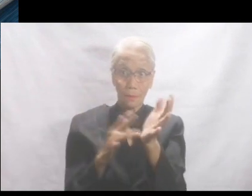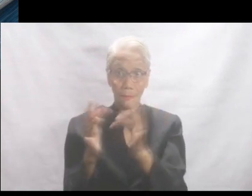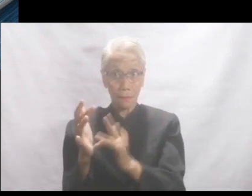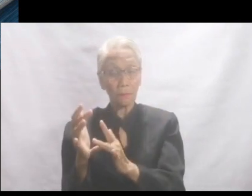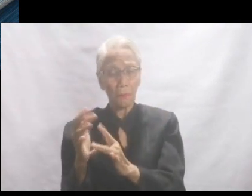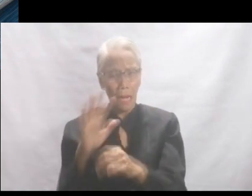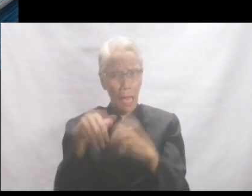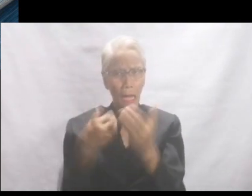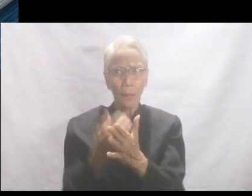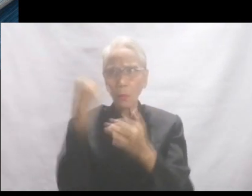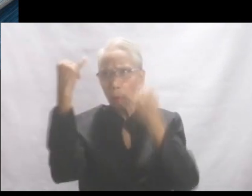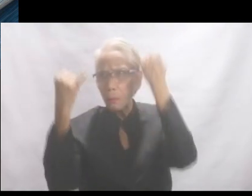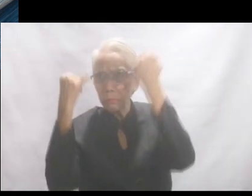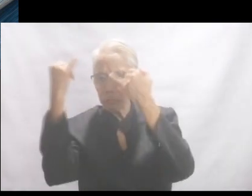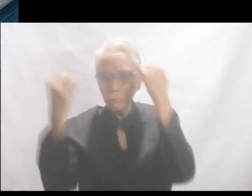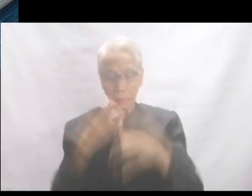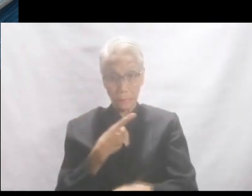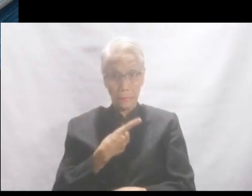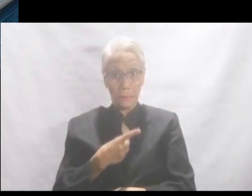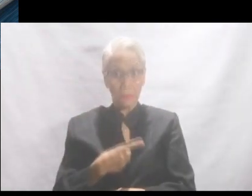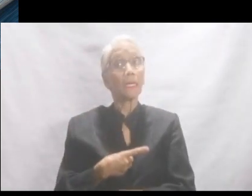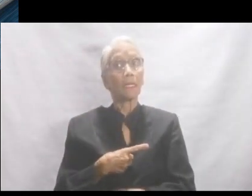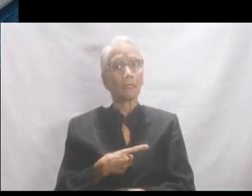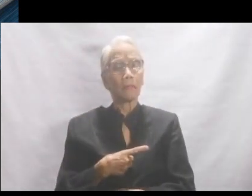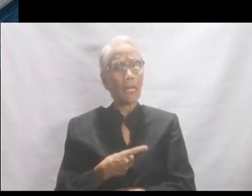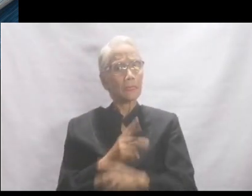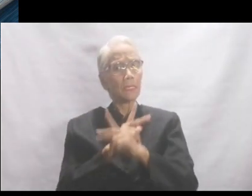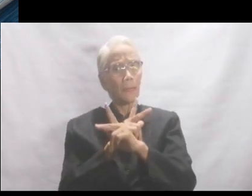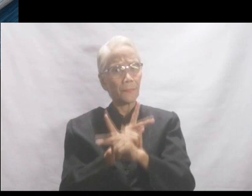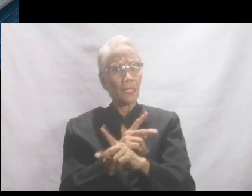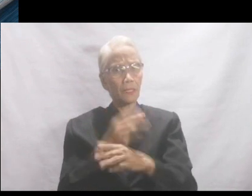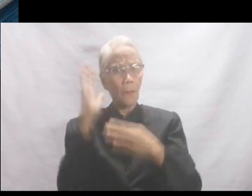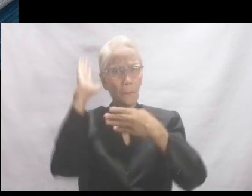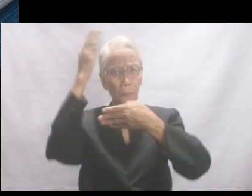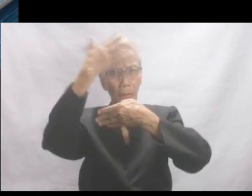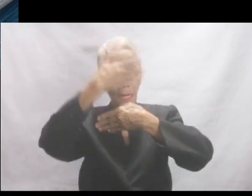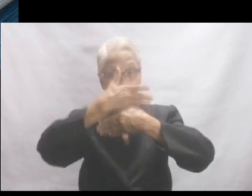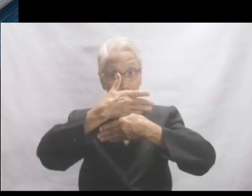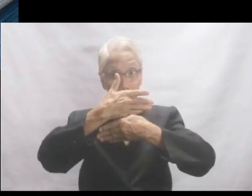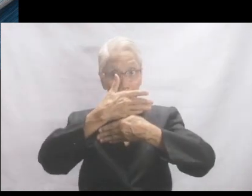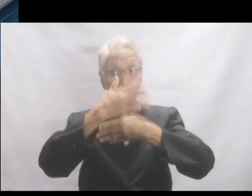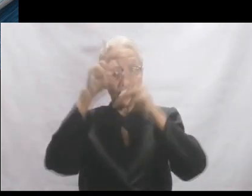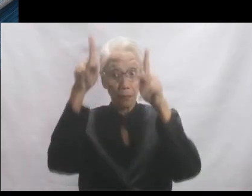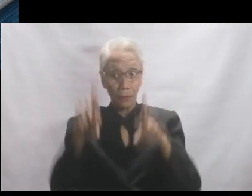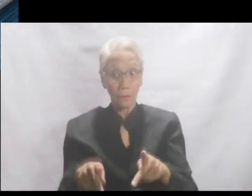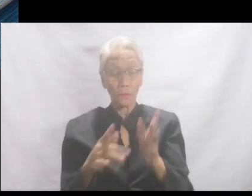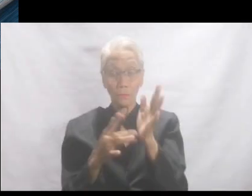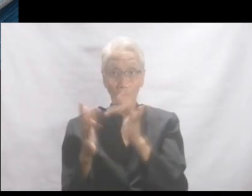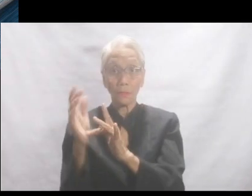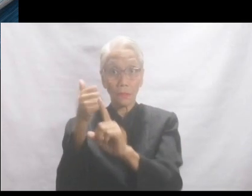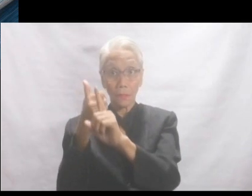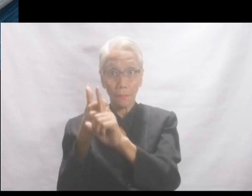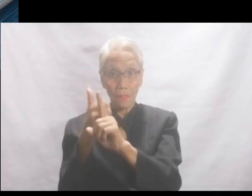all our illusory desires have kept us blind to the very person of Jesus himself.